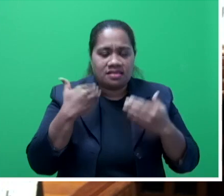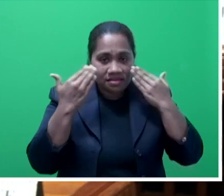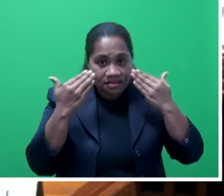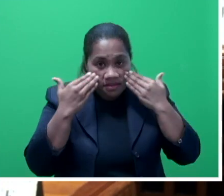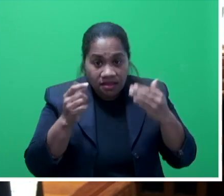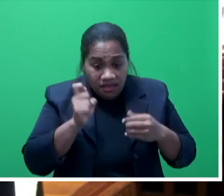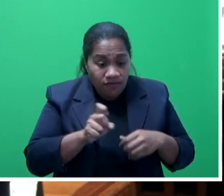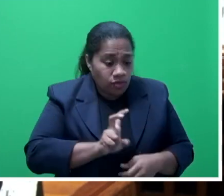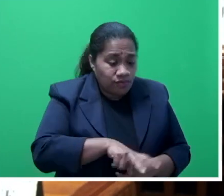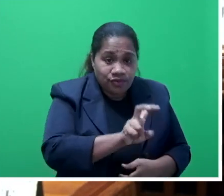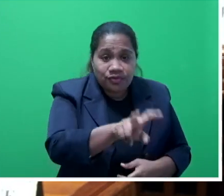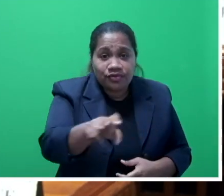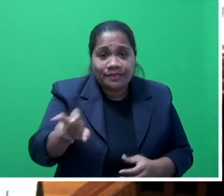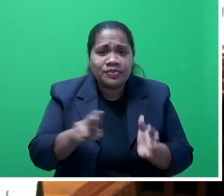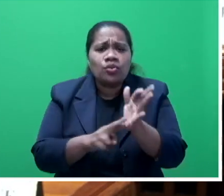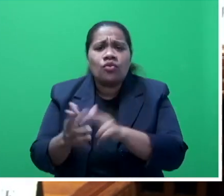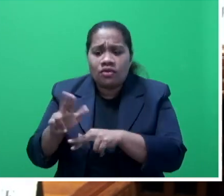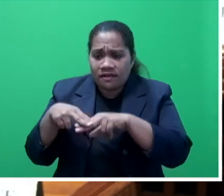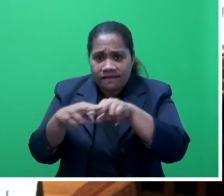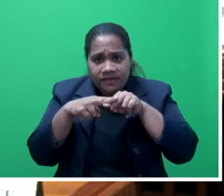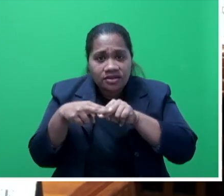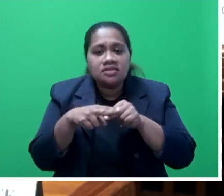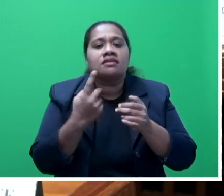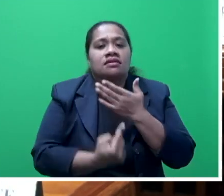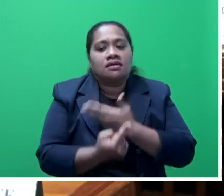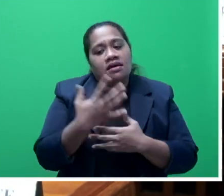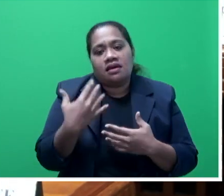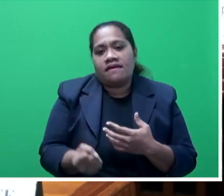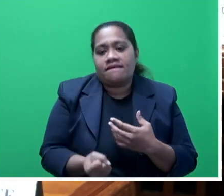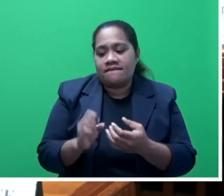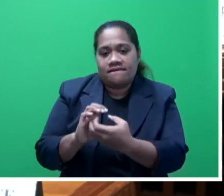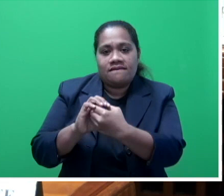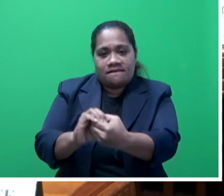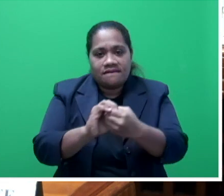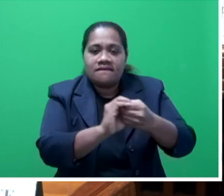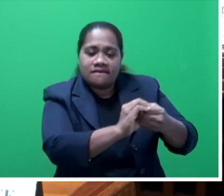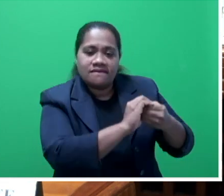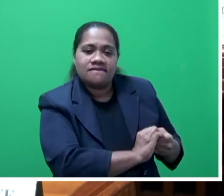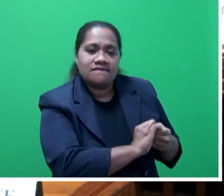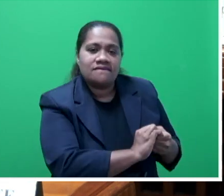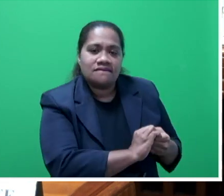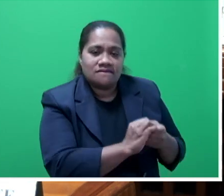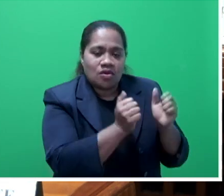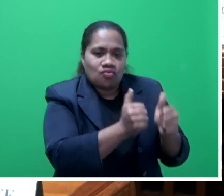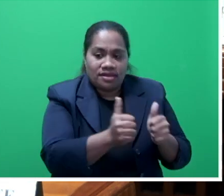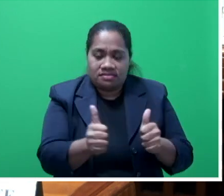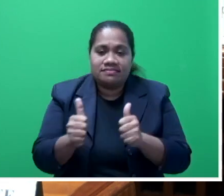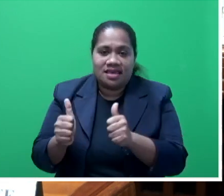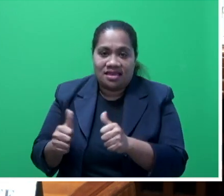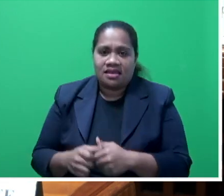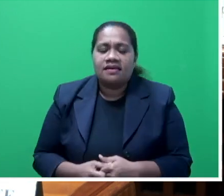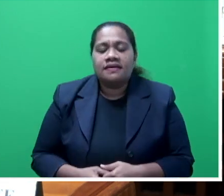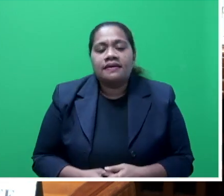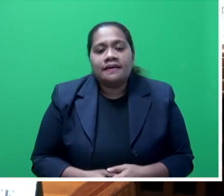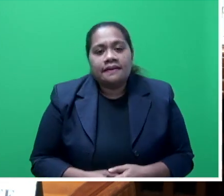rural Fiji, Mr Speaker sir, they have come up with their own arrangements within